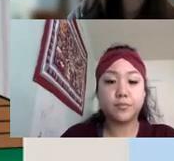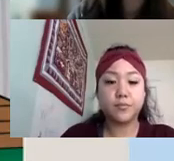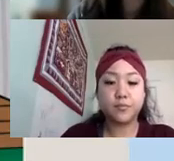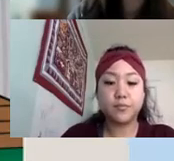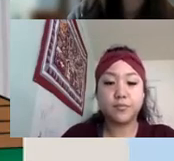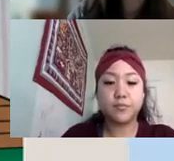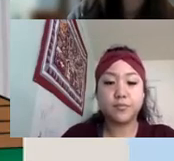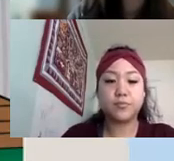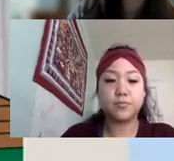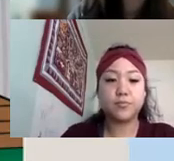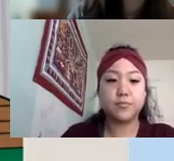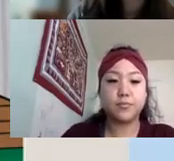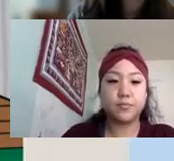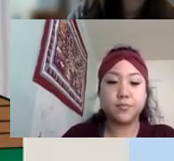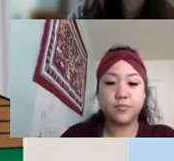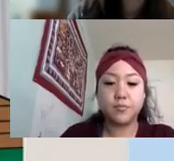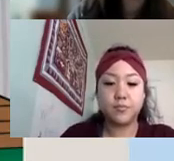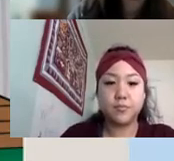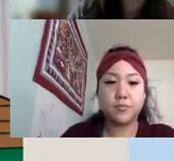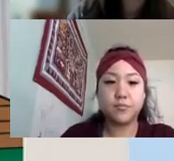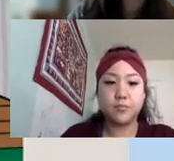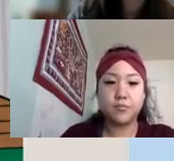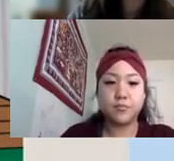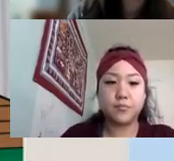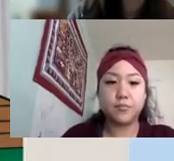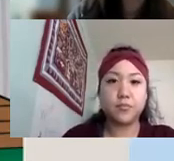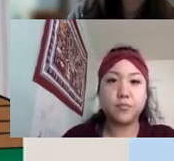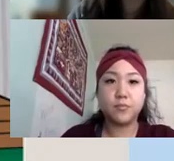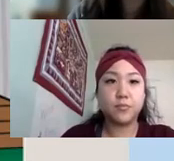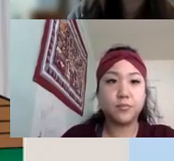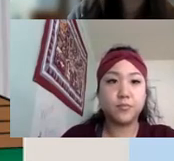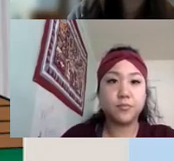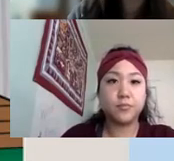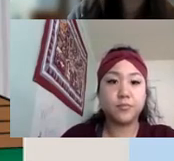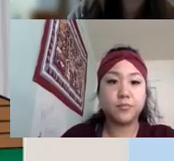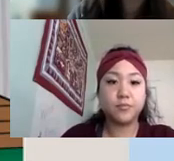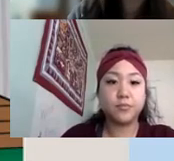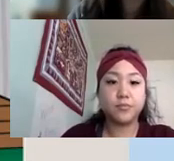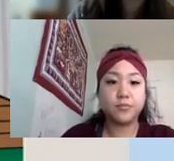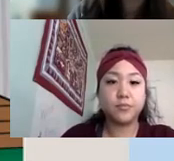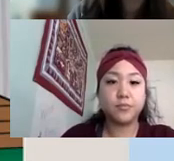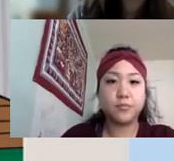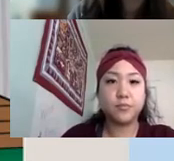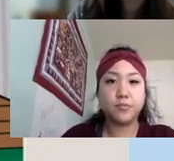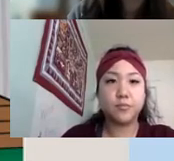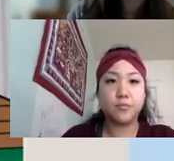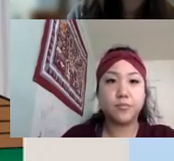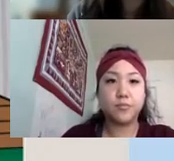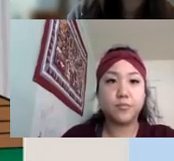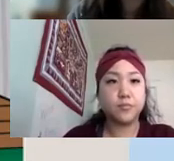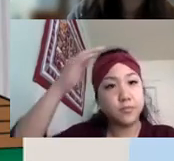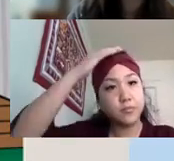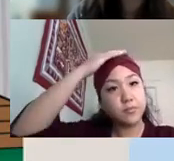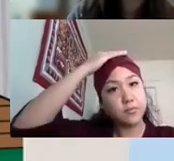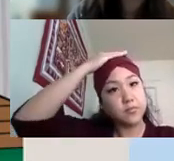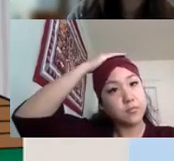dollars that the regional center uh spend um as i mentioned at the beginning of the presentation today our